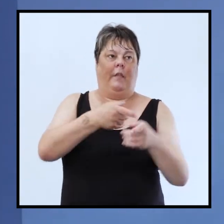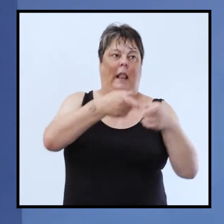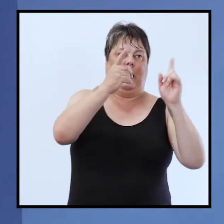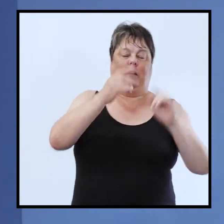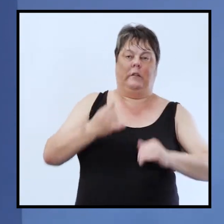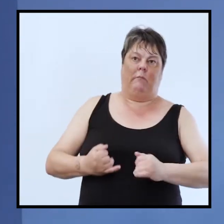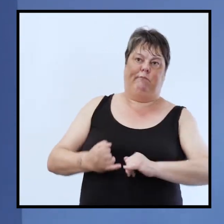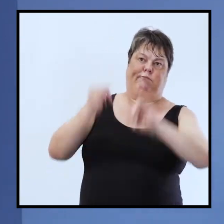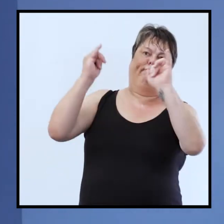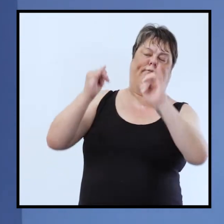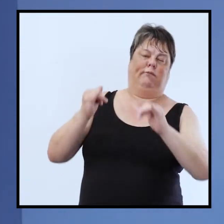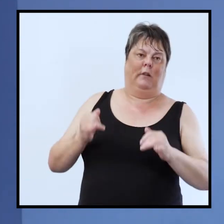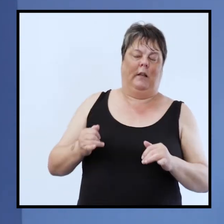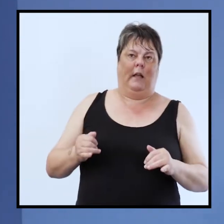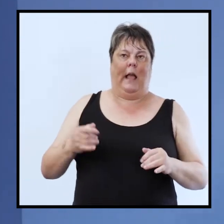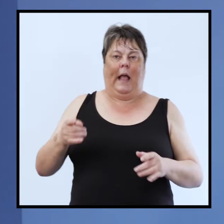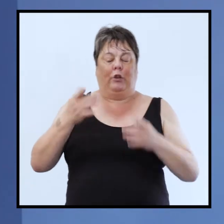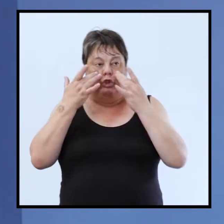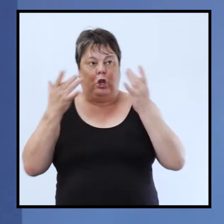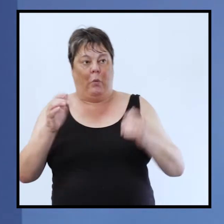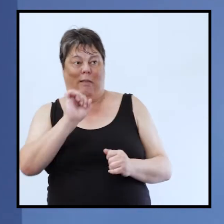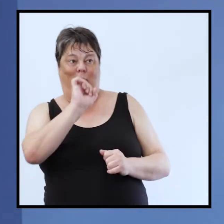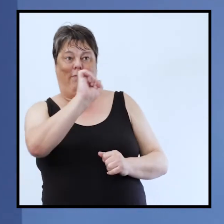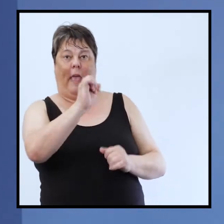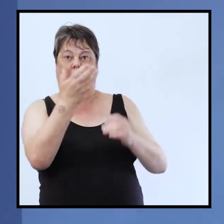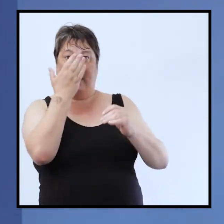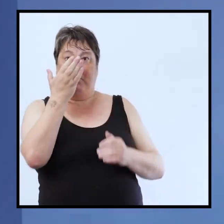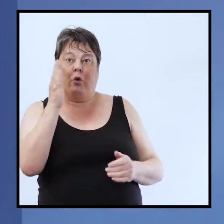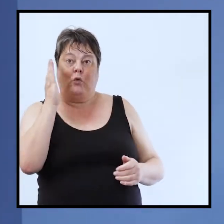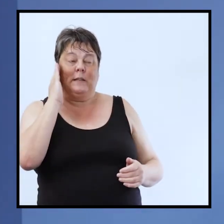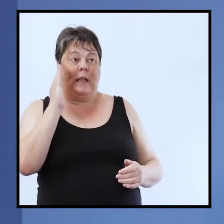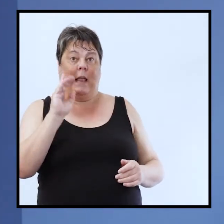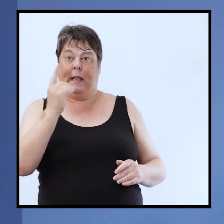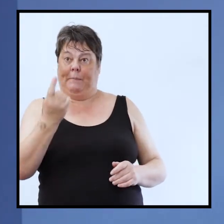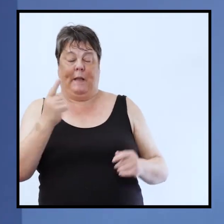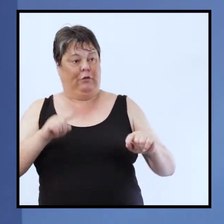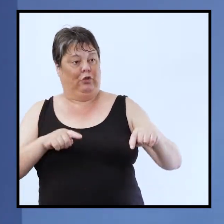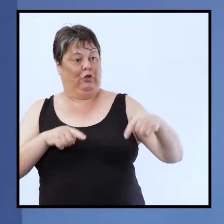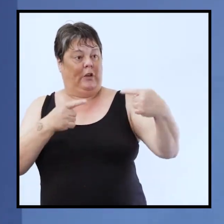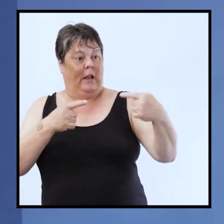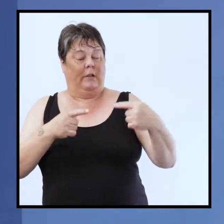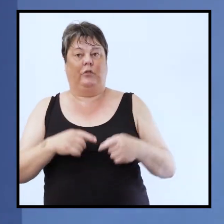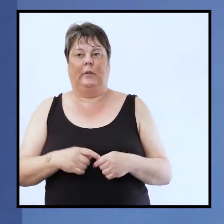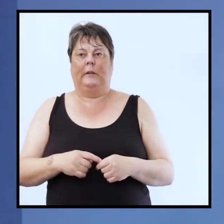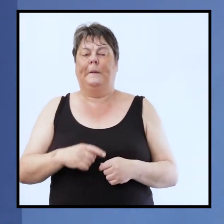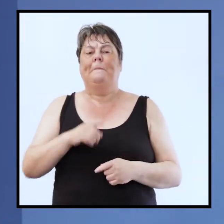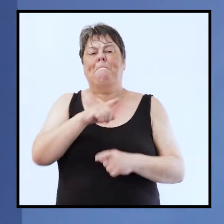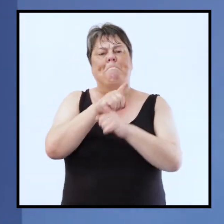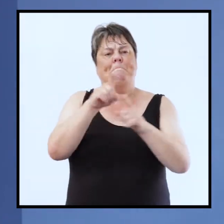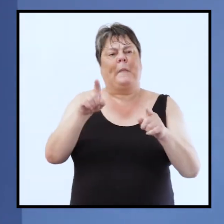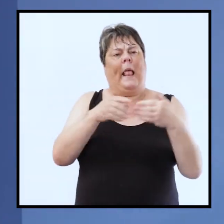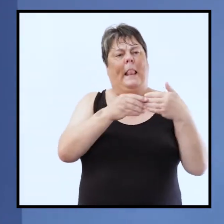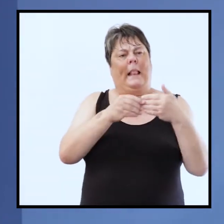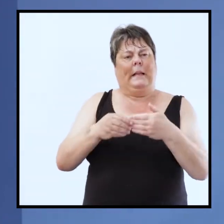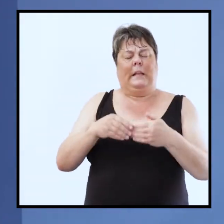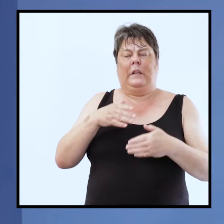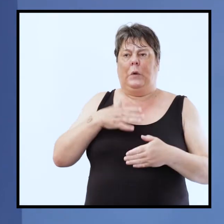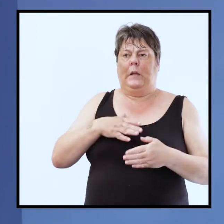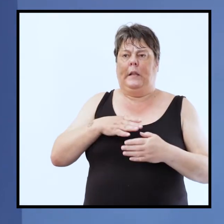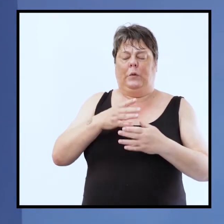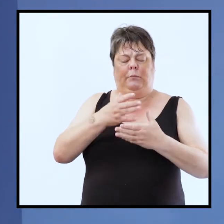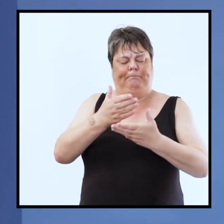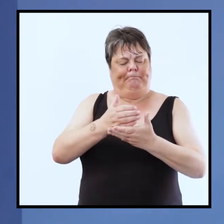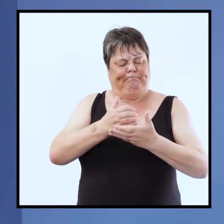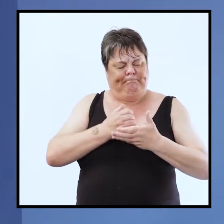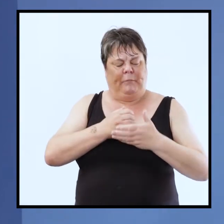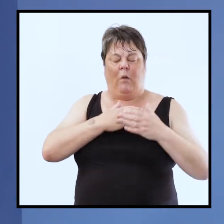thinking and the hypocrisy and he's challenged it leaders i said earlier they must be constantly on their guard against these things guard your heart